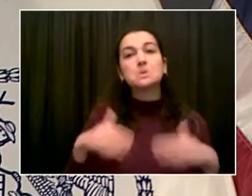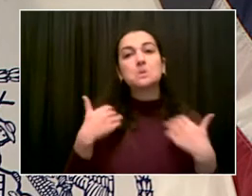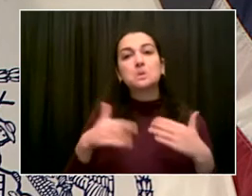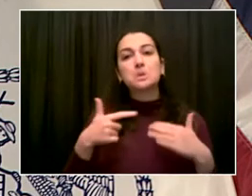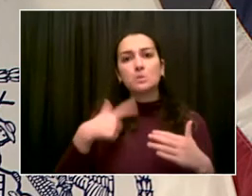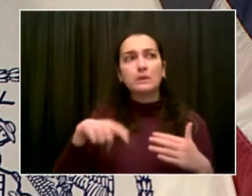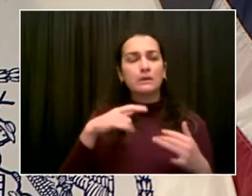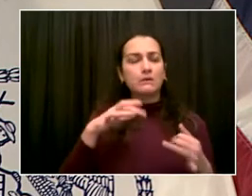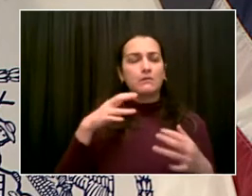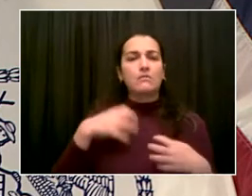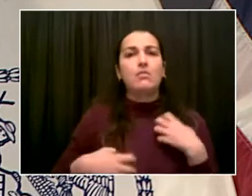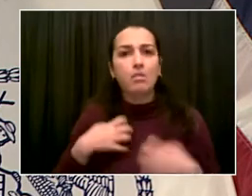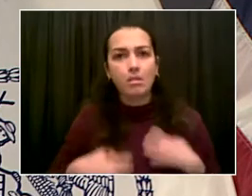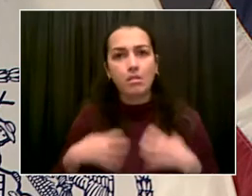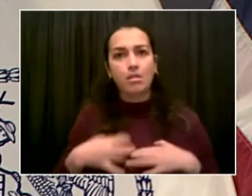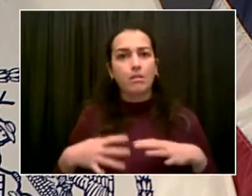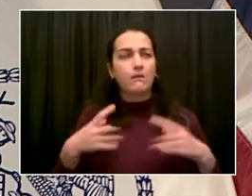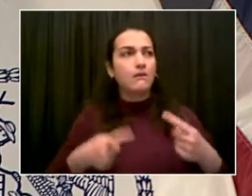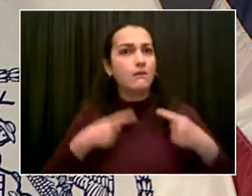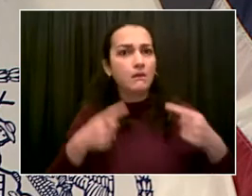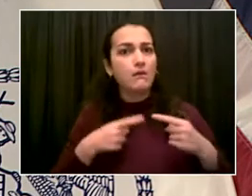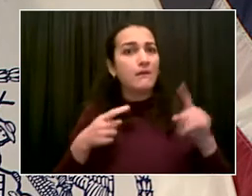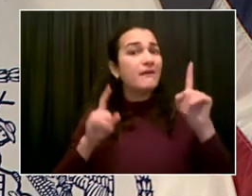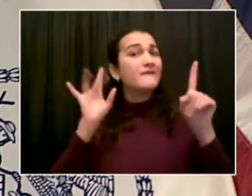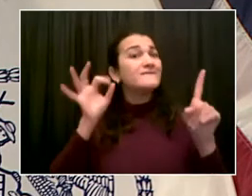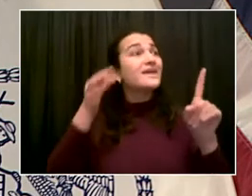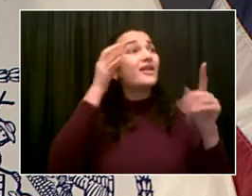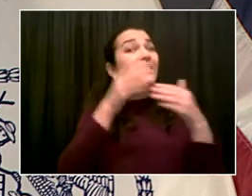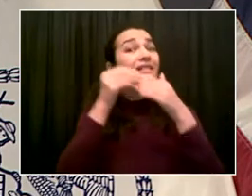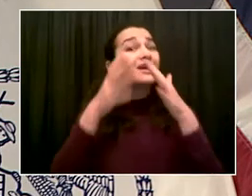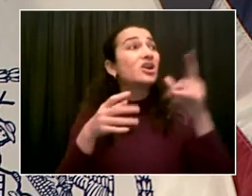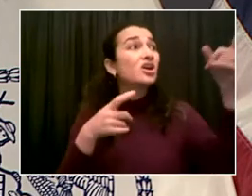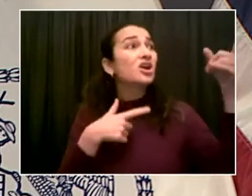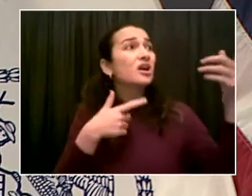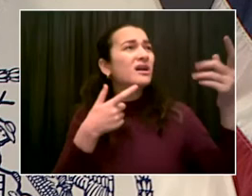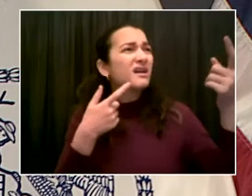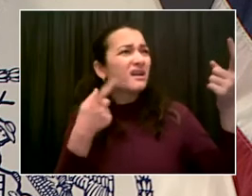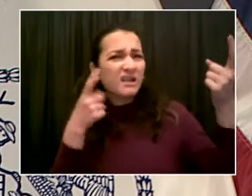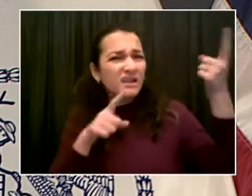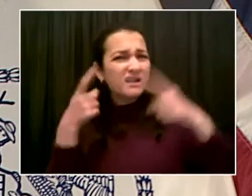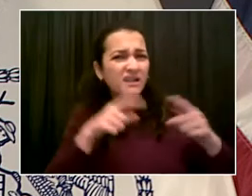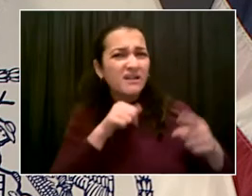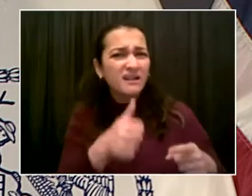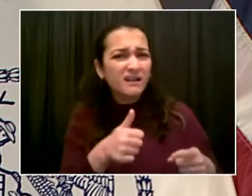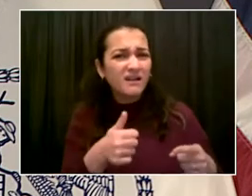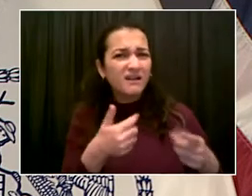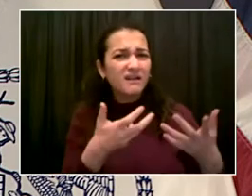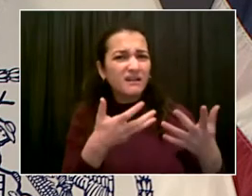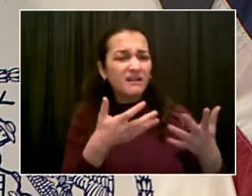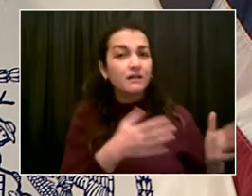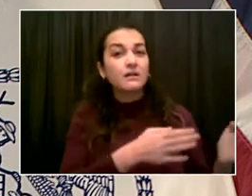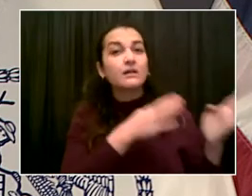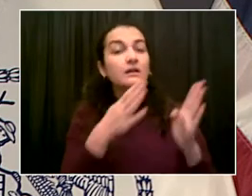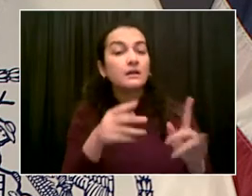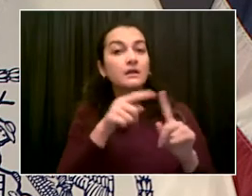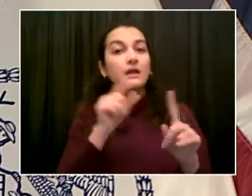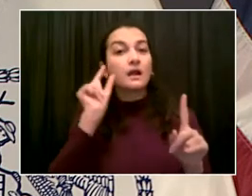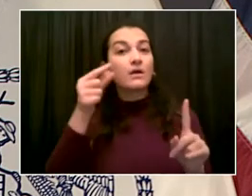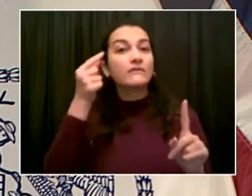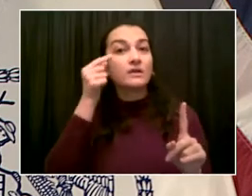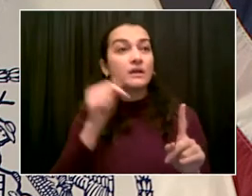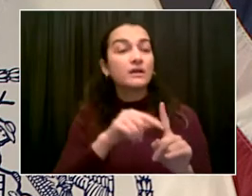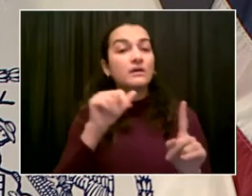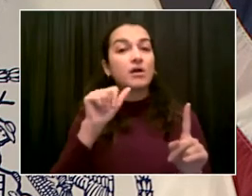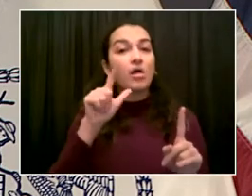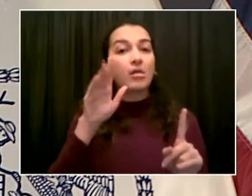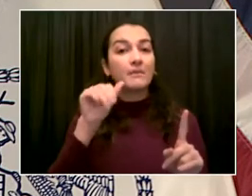constant struggle with Albany just to get anything done was such a burden. And on top of